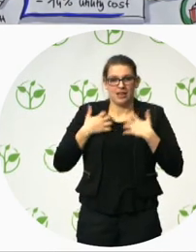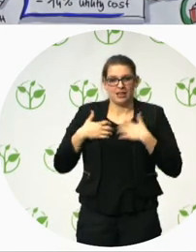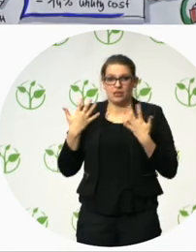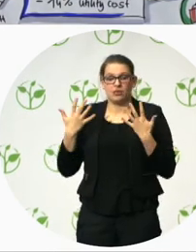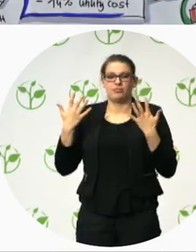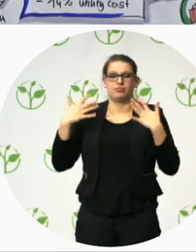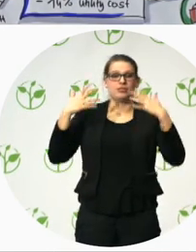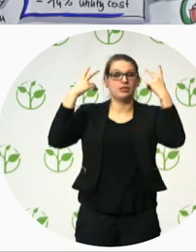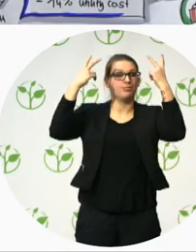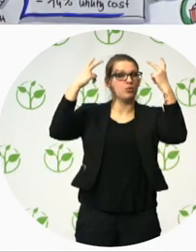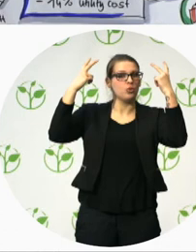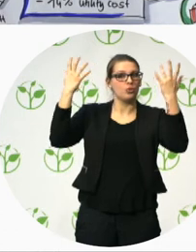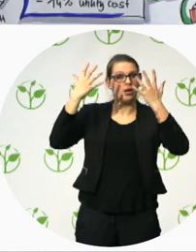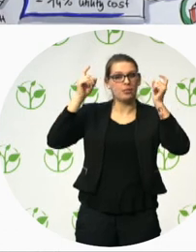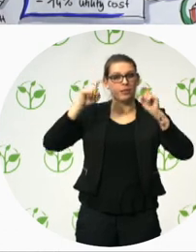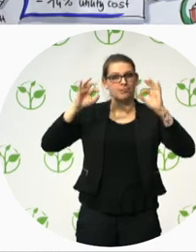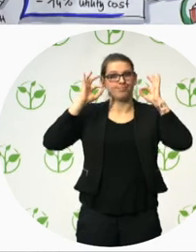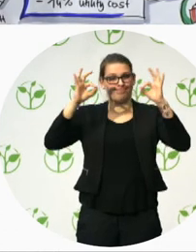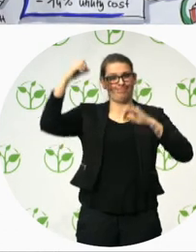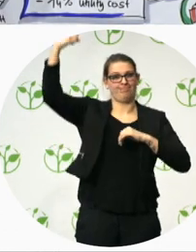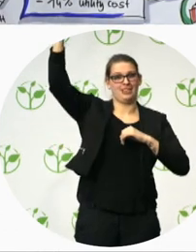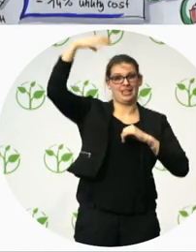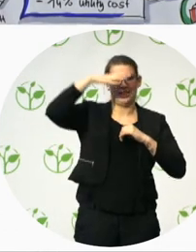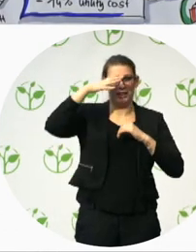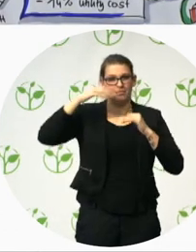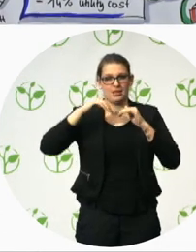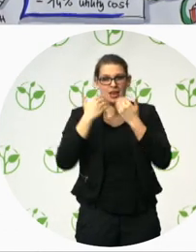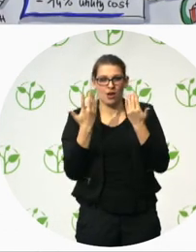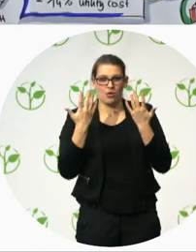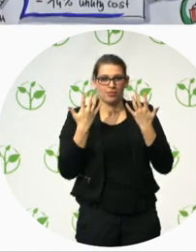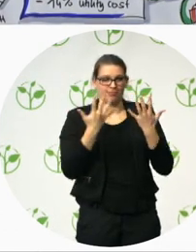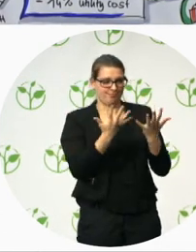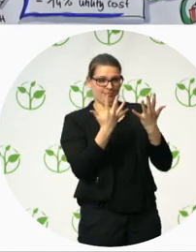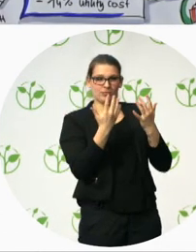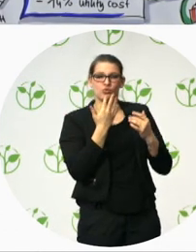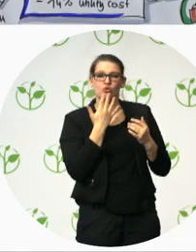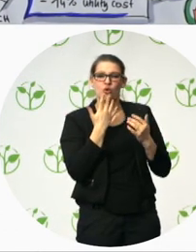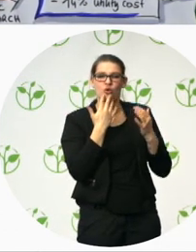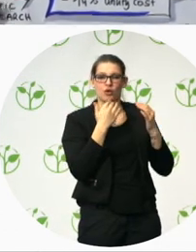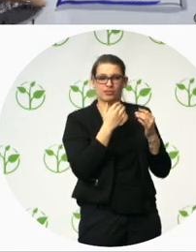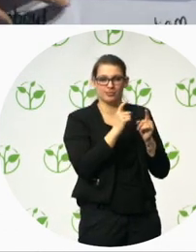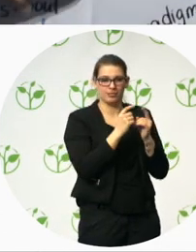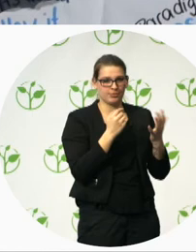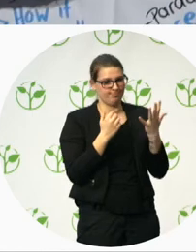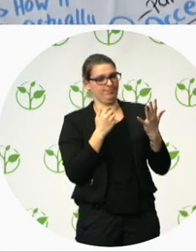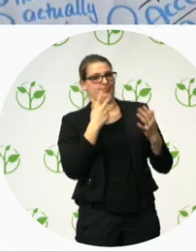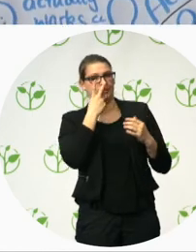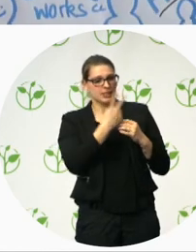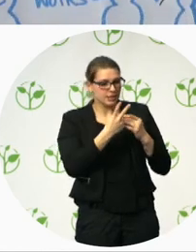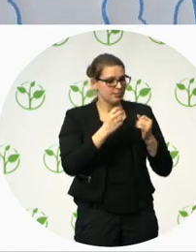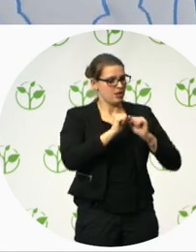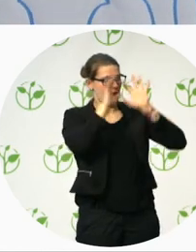people with all kinds of disabilities or without disabilities can come and be part of it. Just one thing.